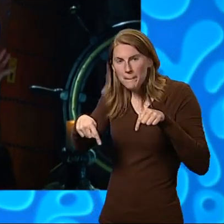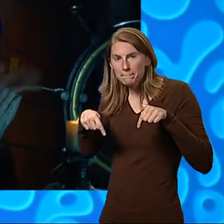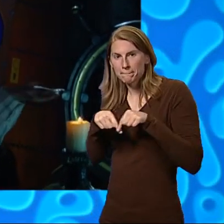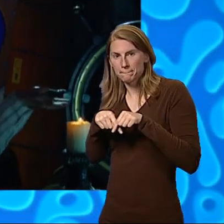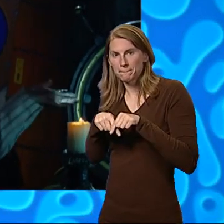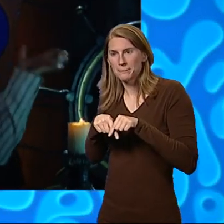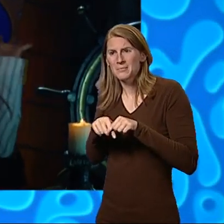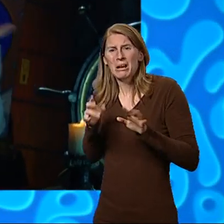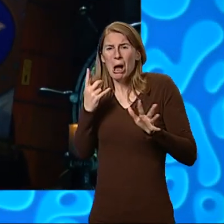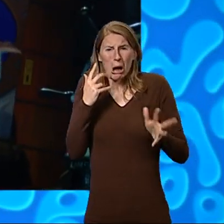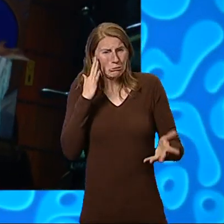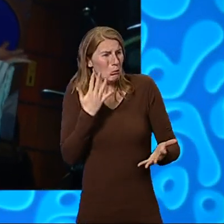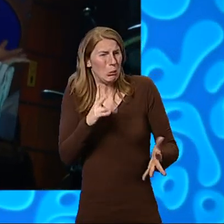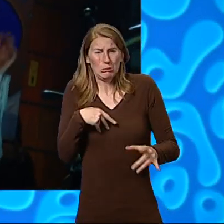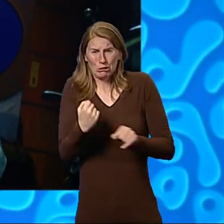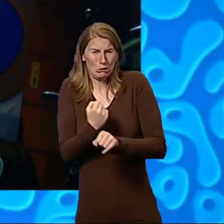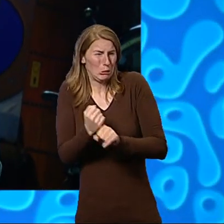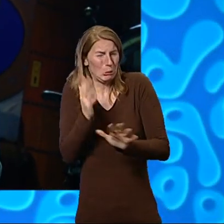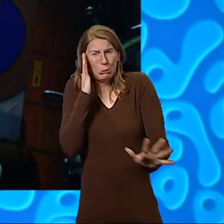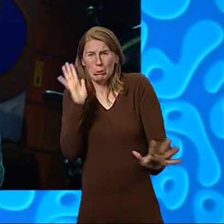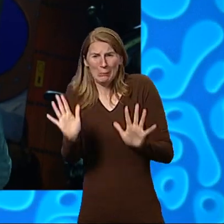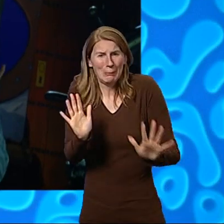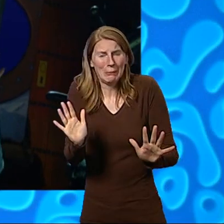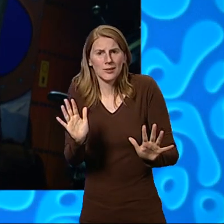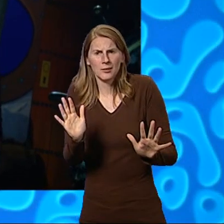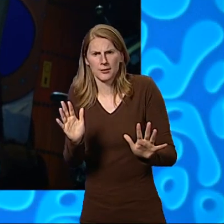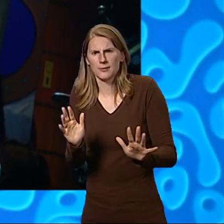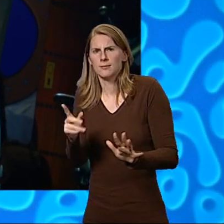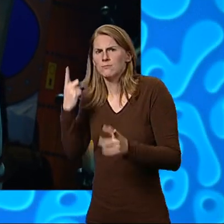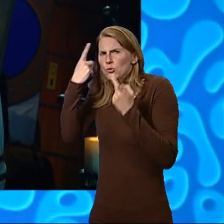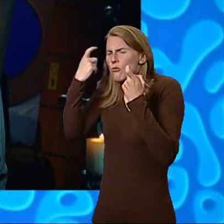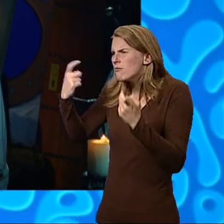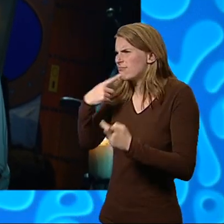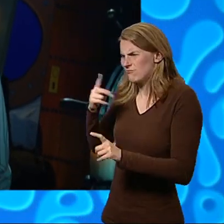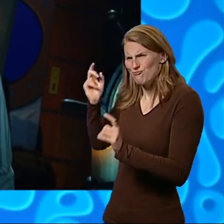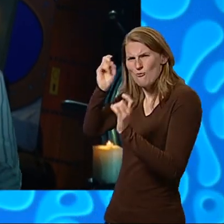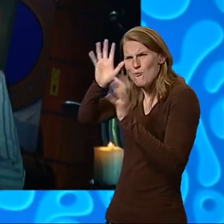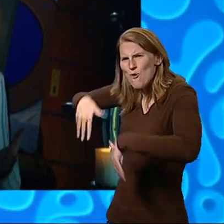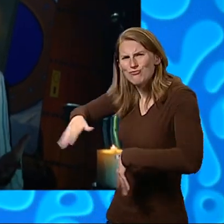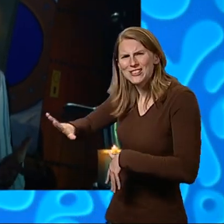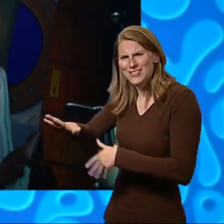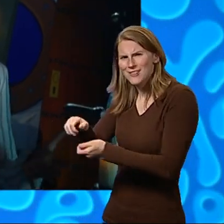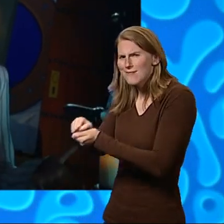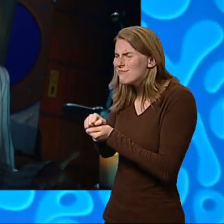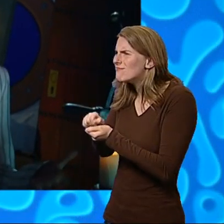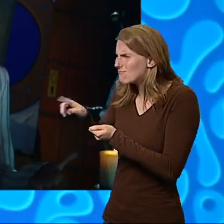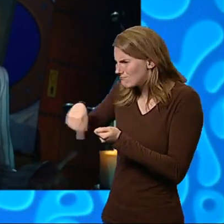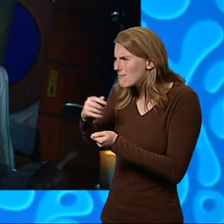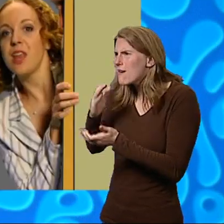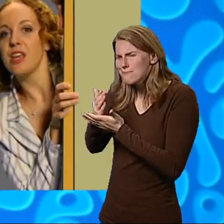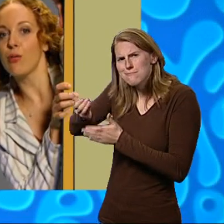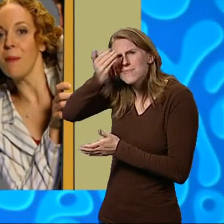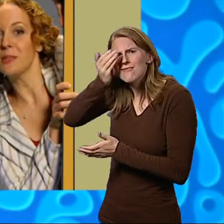I don't know what to do, she wailed. Don't worry, said Corkella holding her hand. We do. We're pirates.